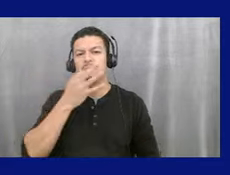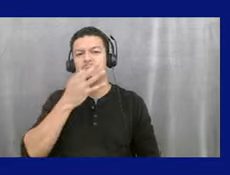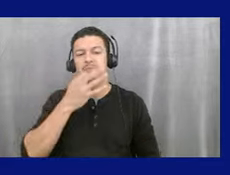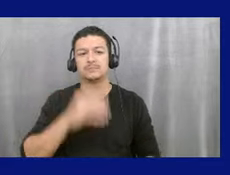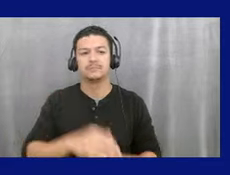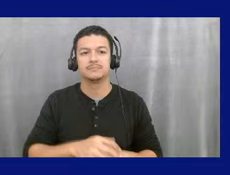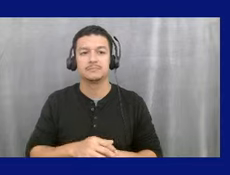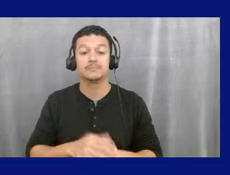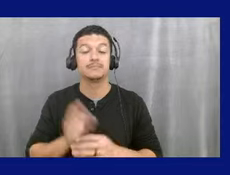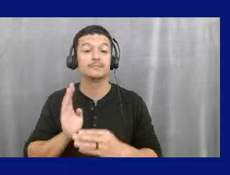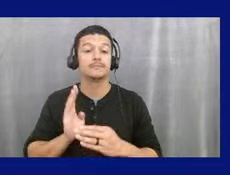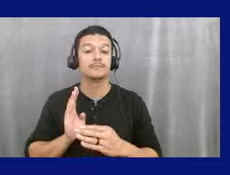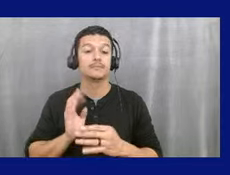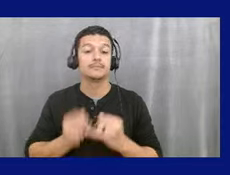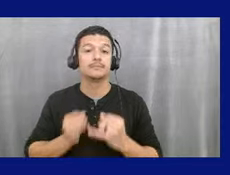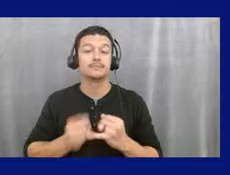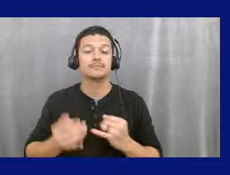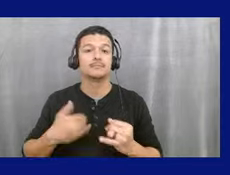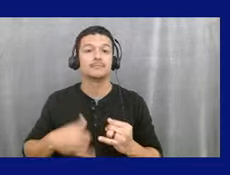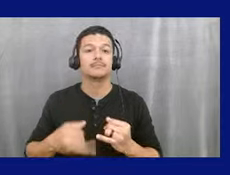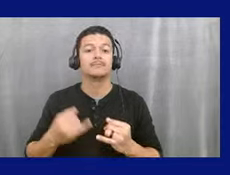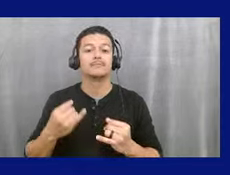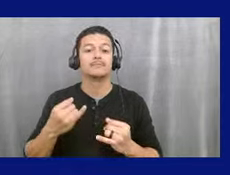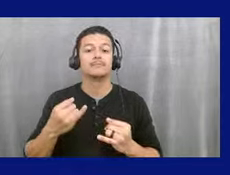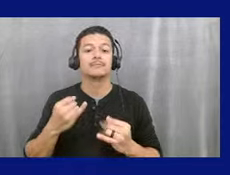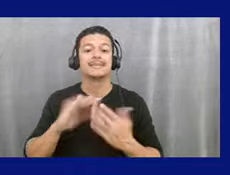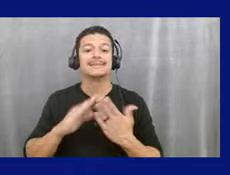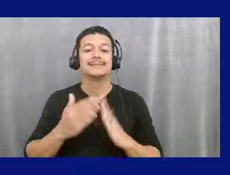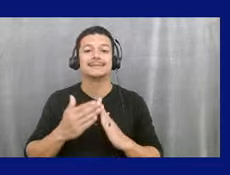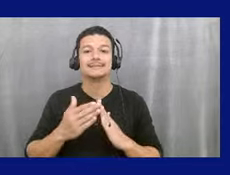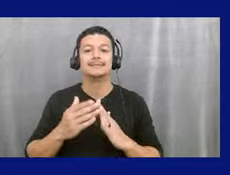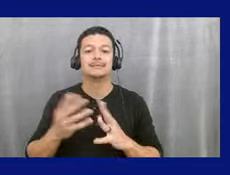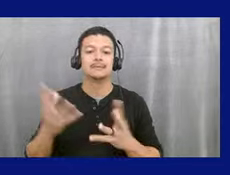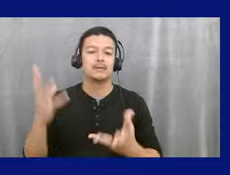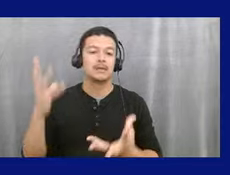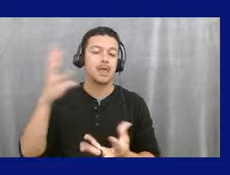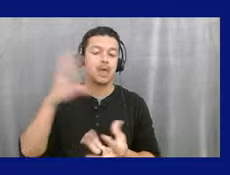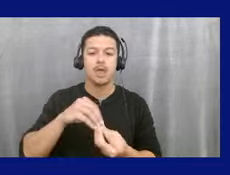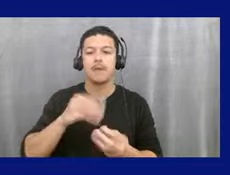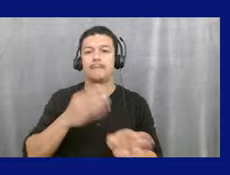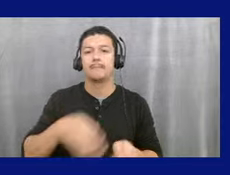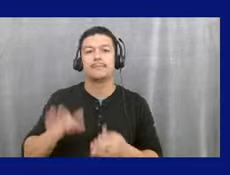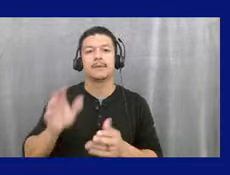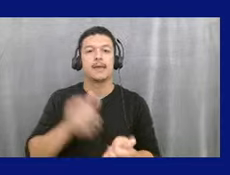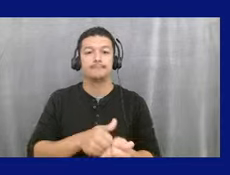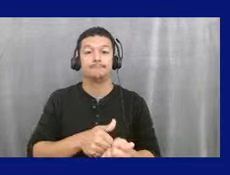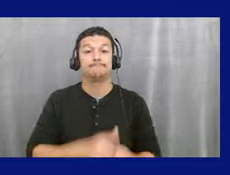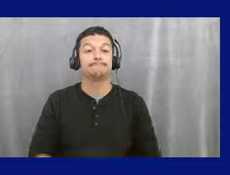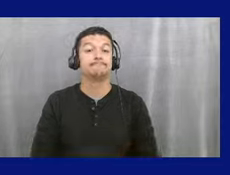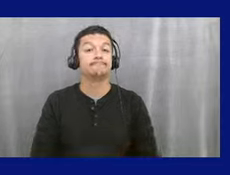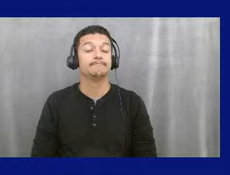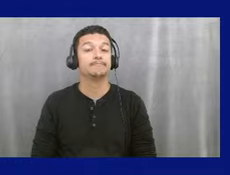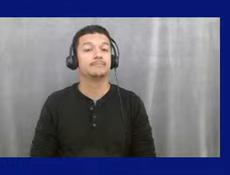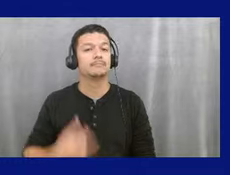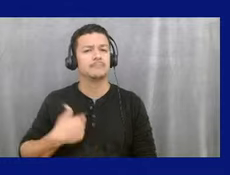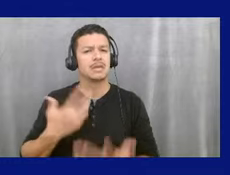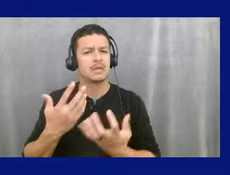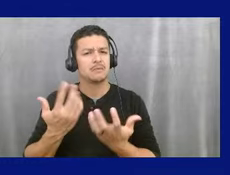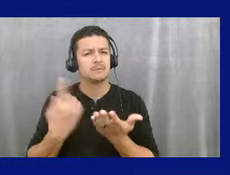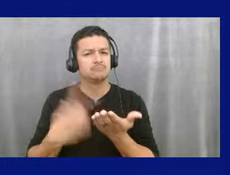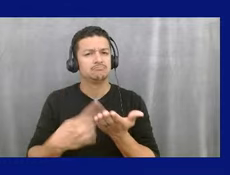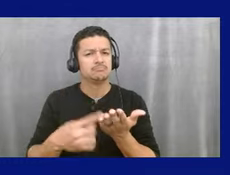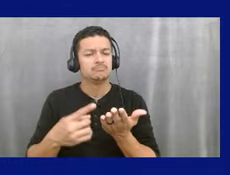we also have the lastly, city, um, comprehensive plan updates. Um, I'd like to go over with, um,